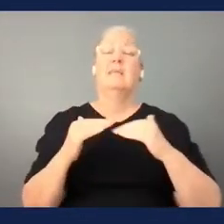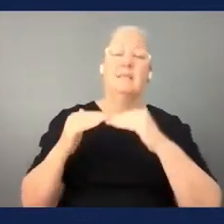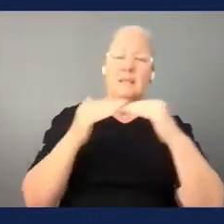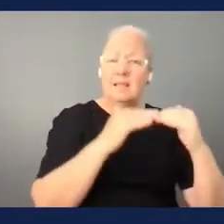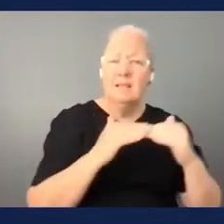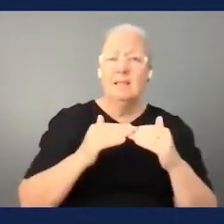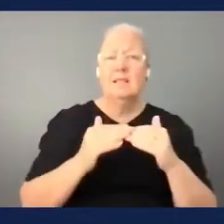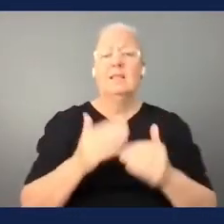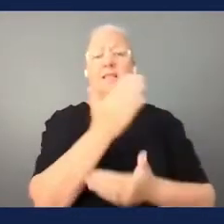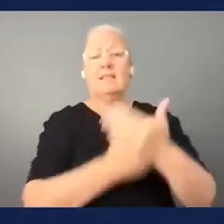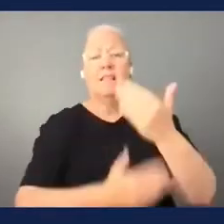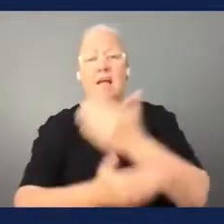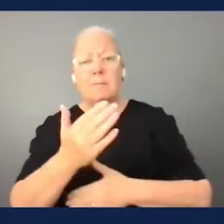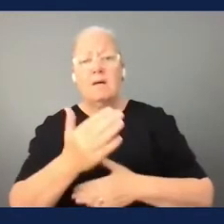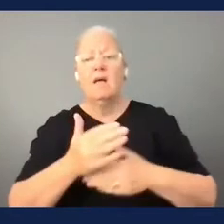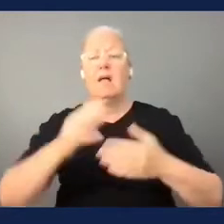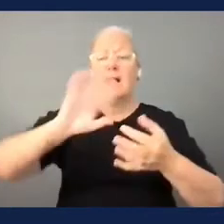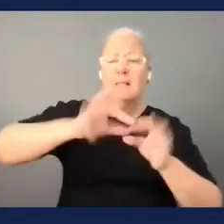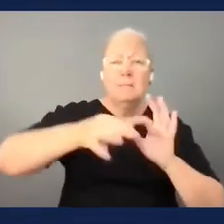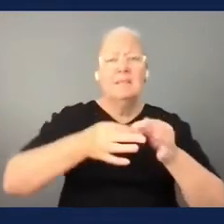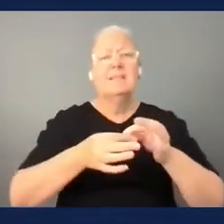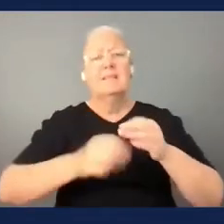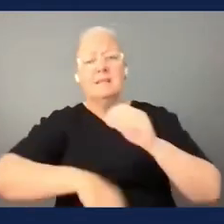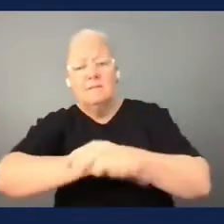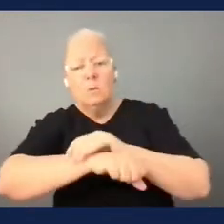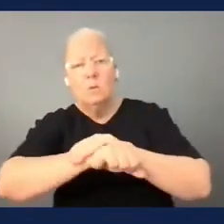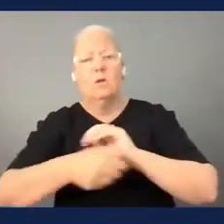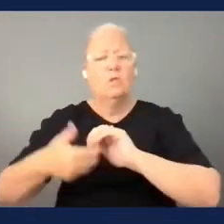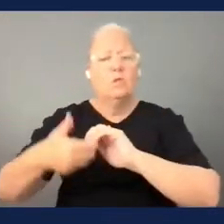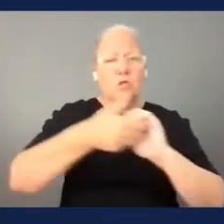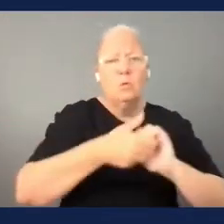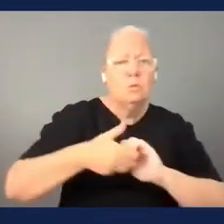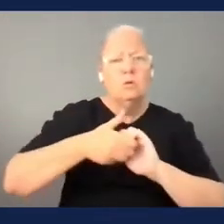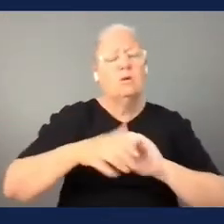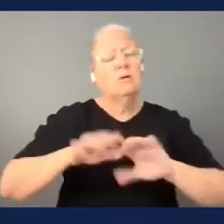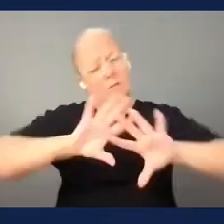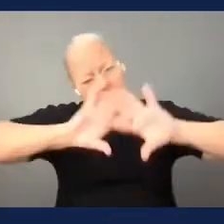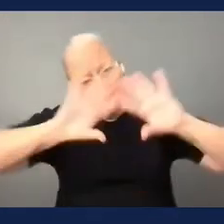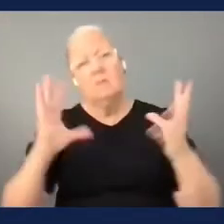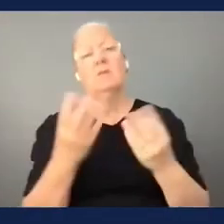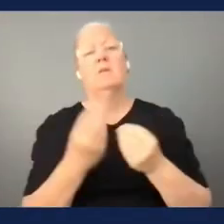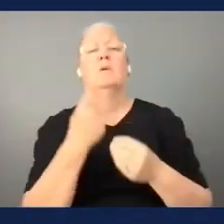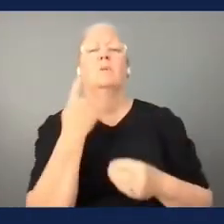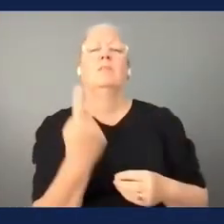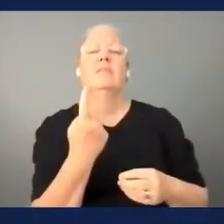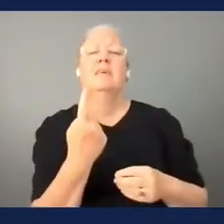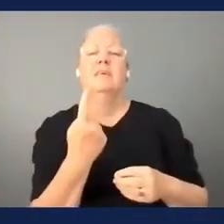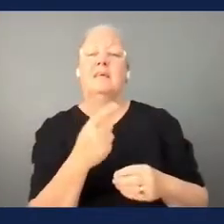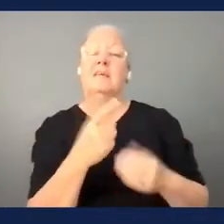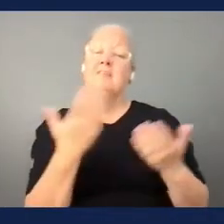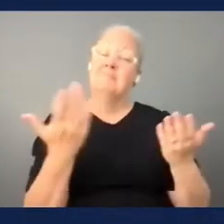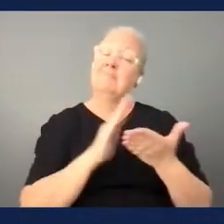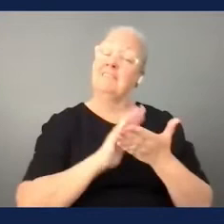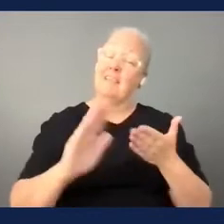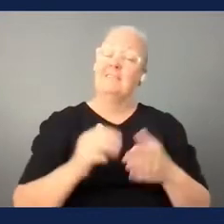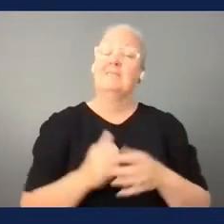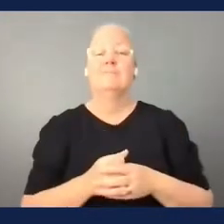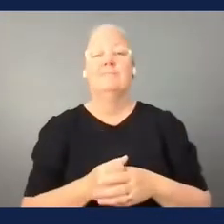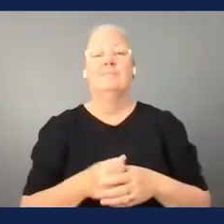paralympics it's part of football sessions it's all together um so that was something nice to hear about um next slide please